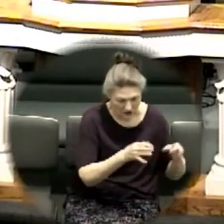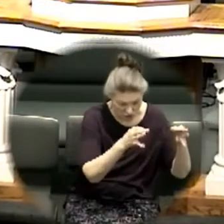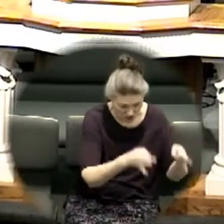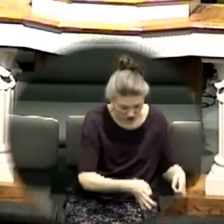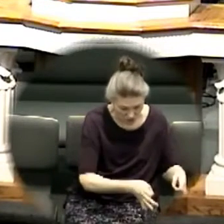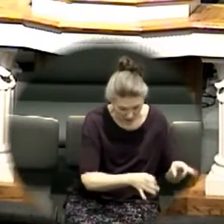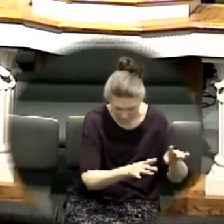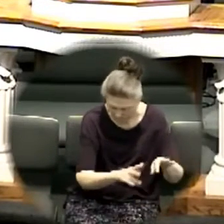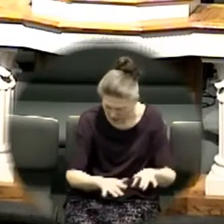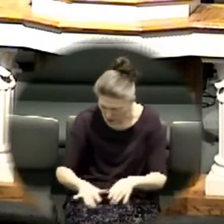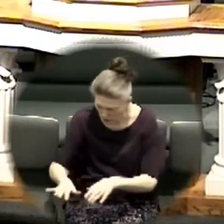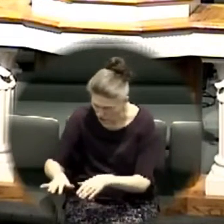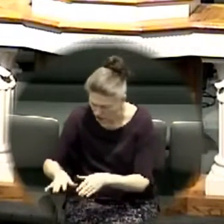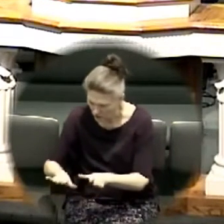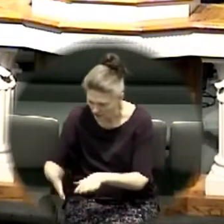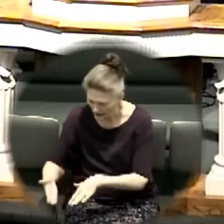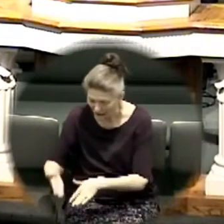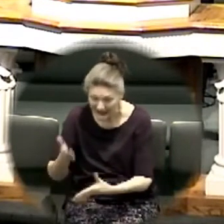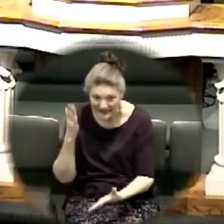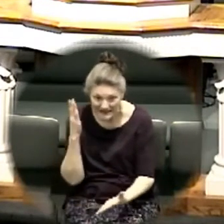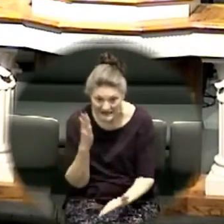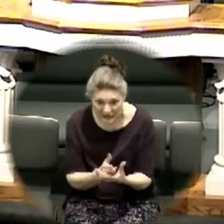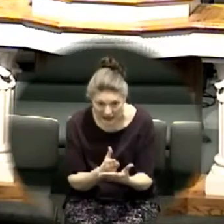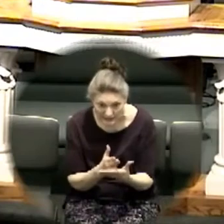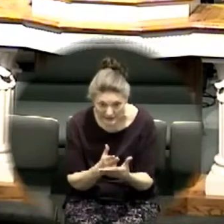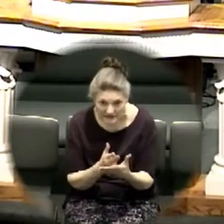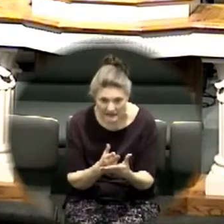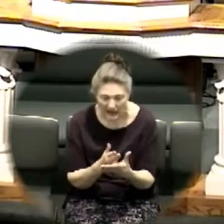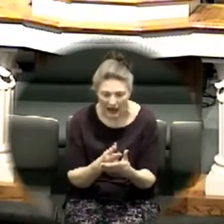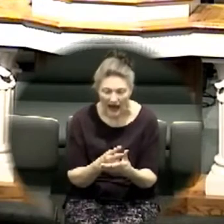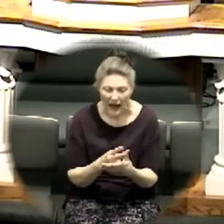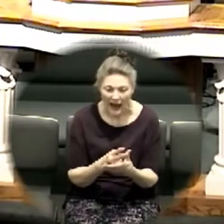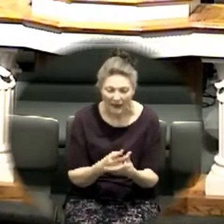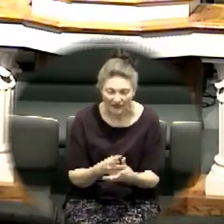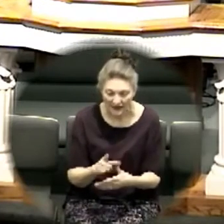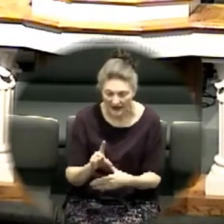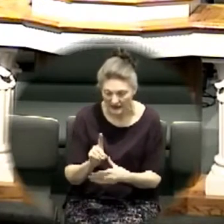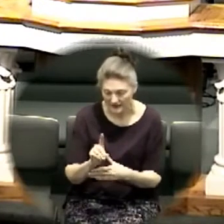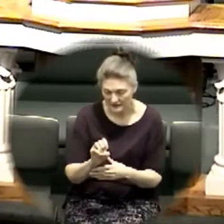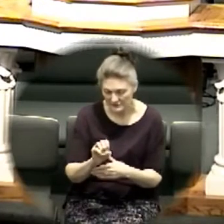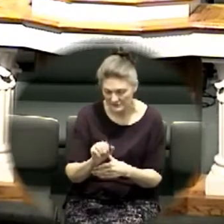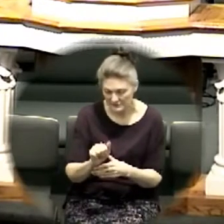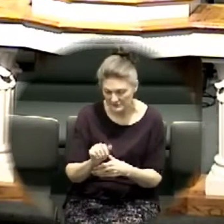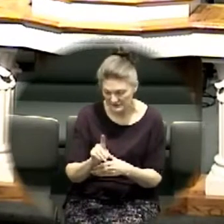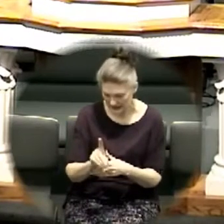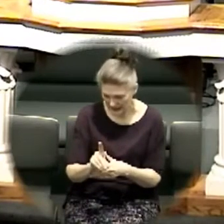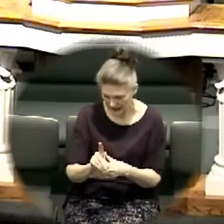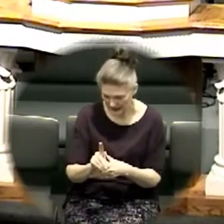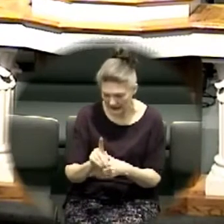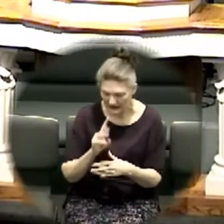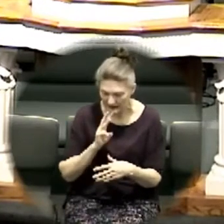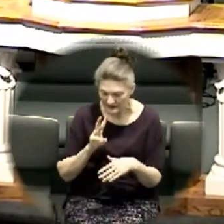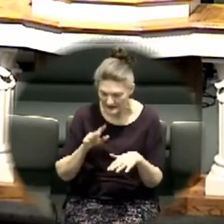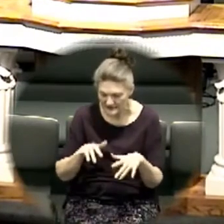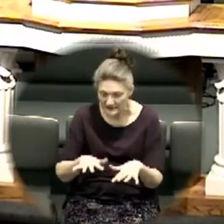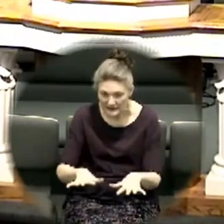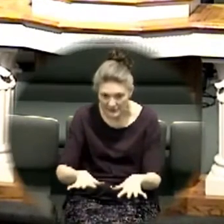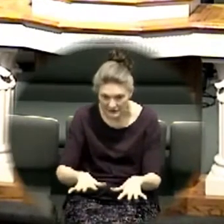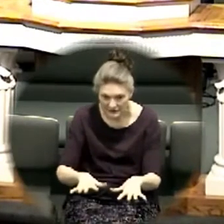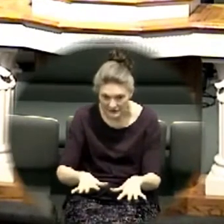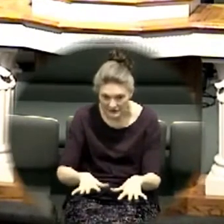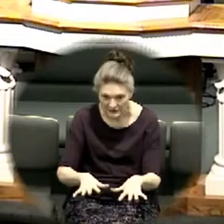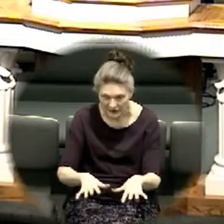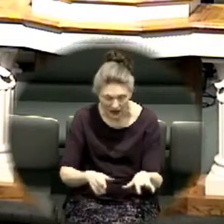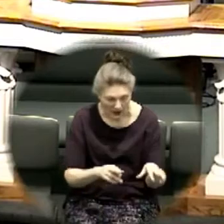it stops at the dead sea I could see it you can see it going it flows from judgment to death